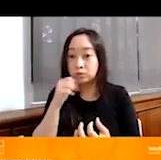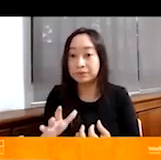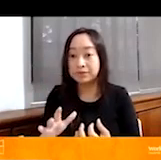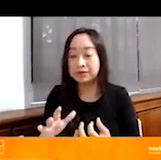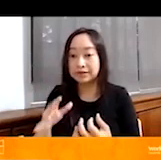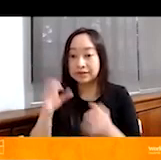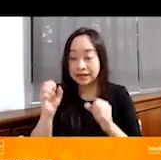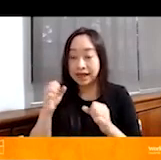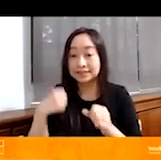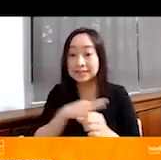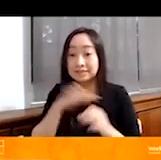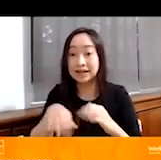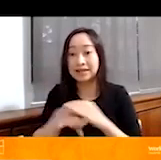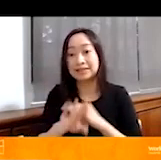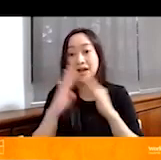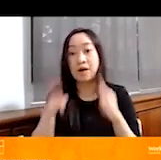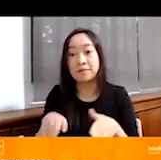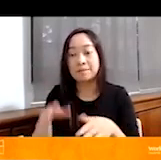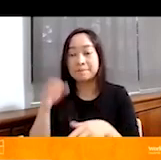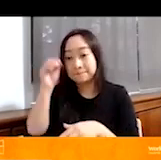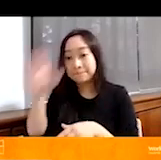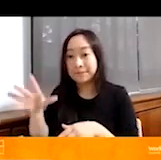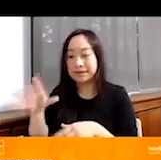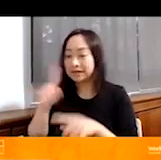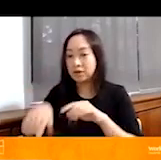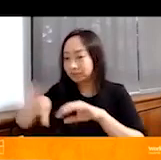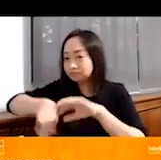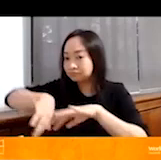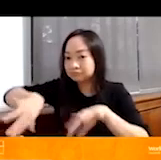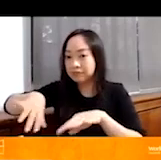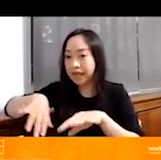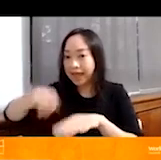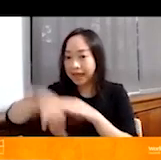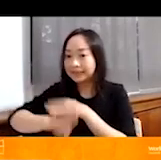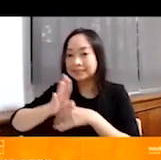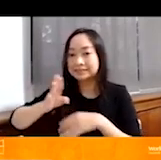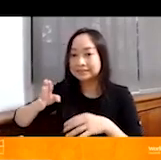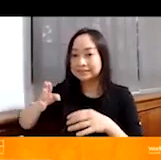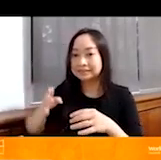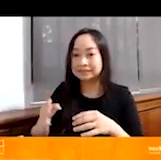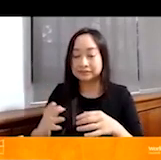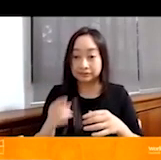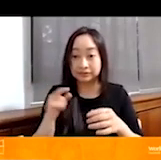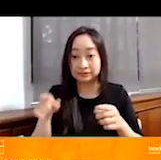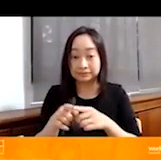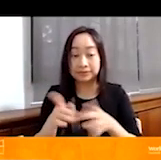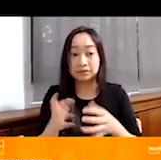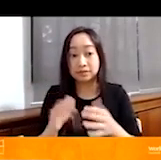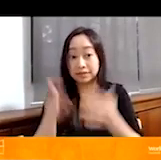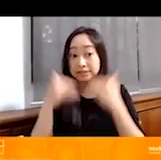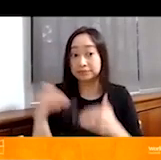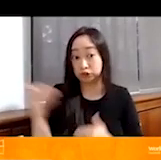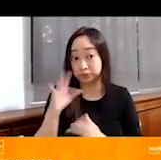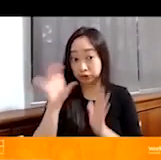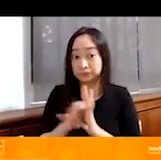staff weren't allowed to go in. So it can tend to be a bit conservative. But also, you know, if we go to the next picture, the